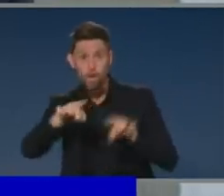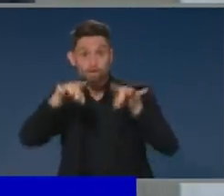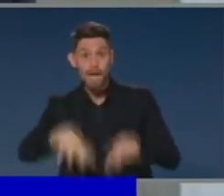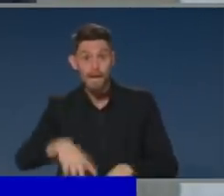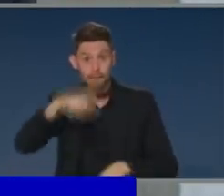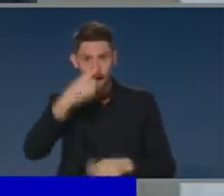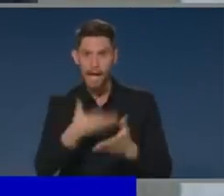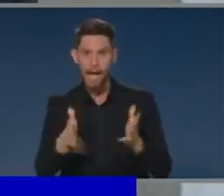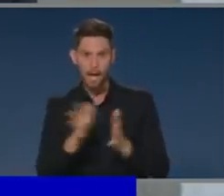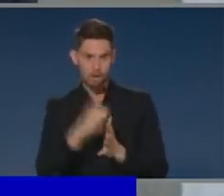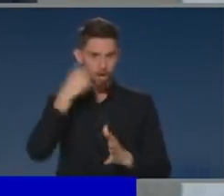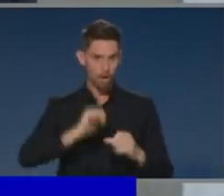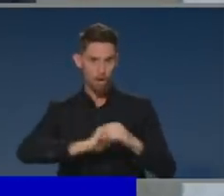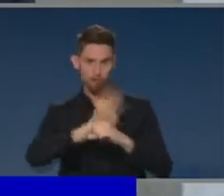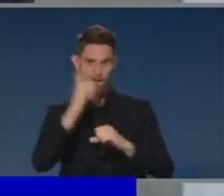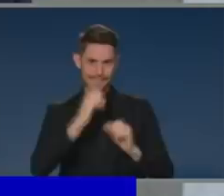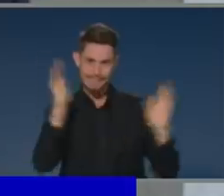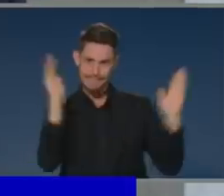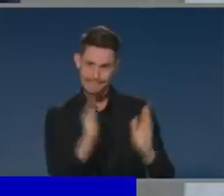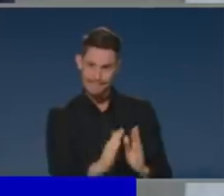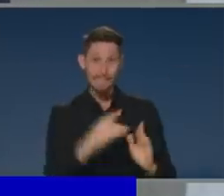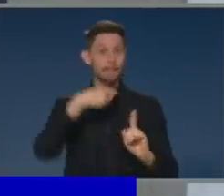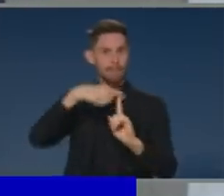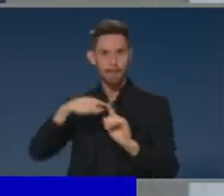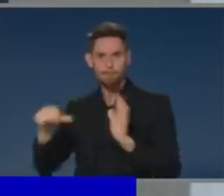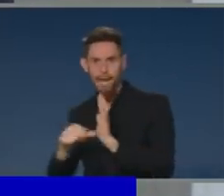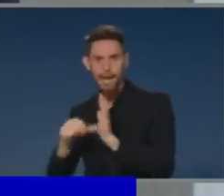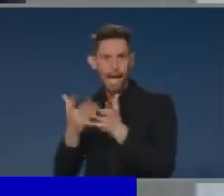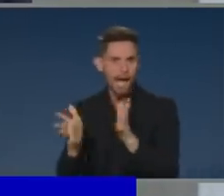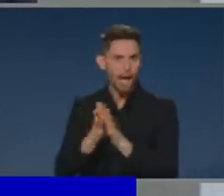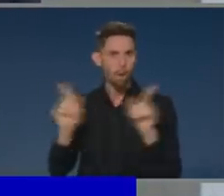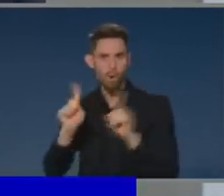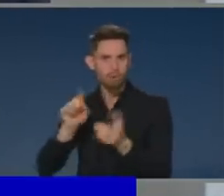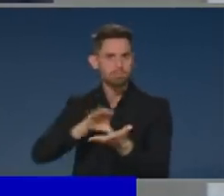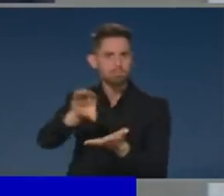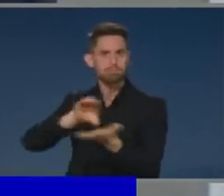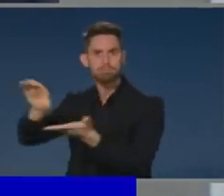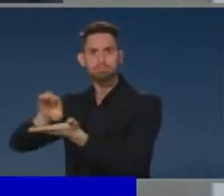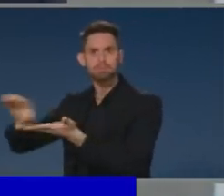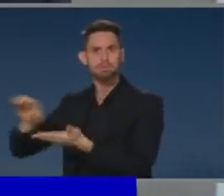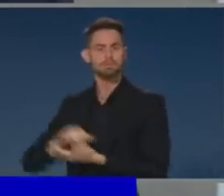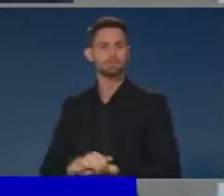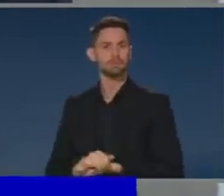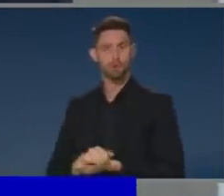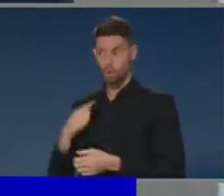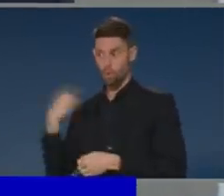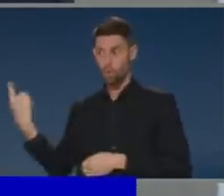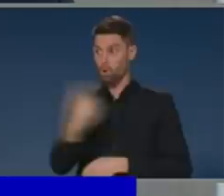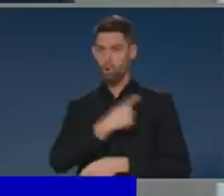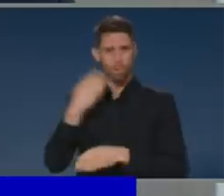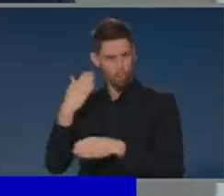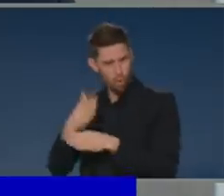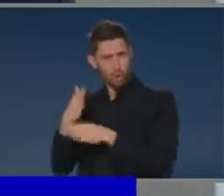the livelihoods of Australians as well. During that time, the National Cabinet has fought the virus together, and together with